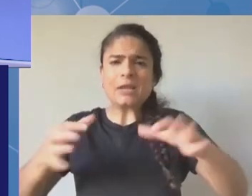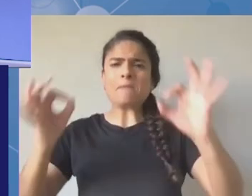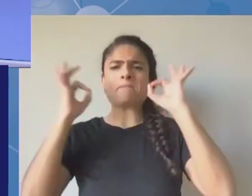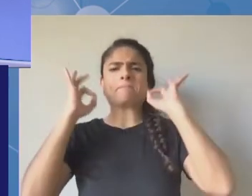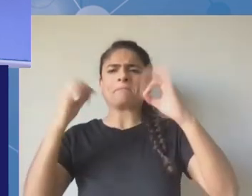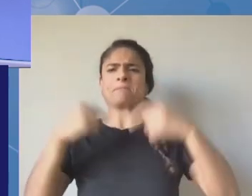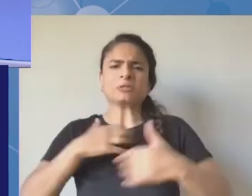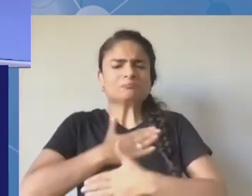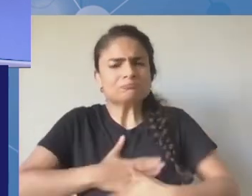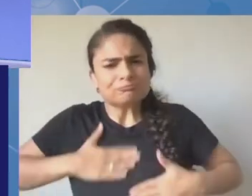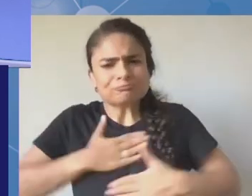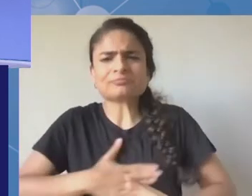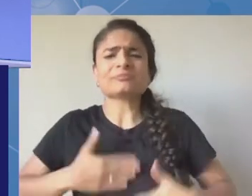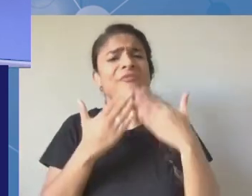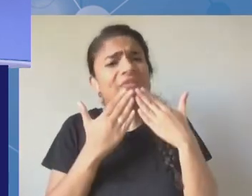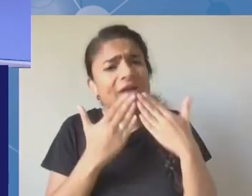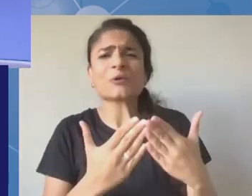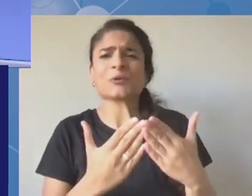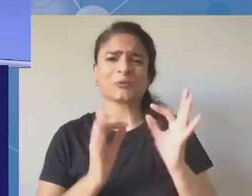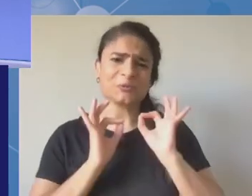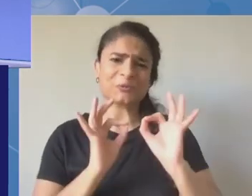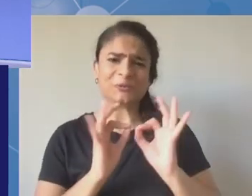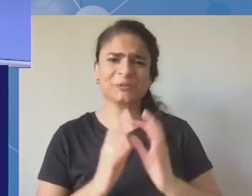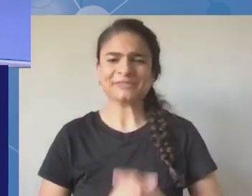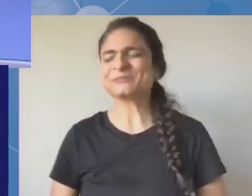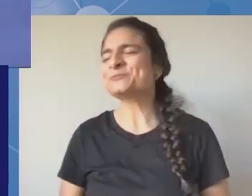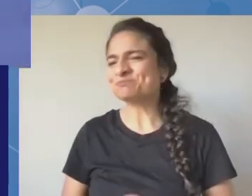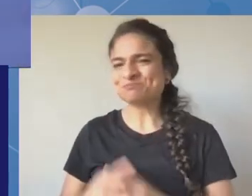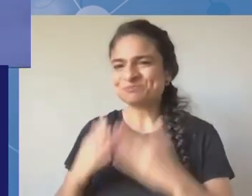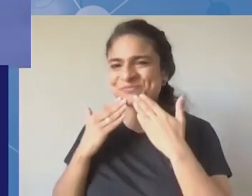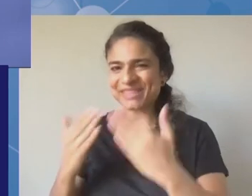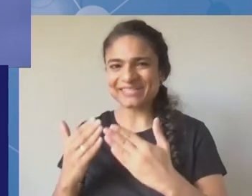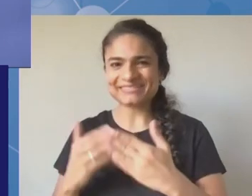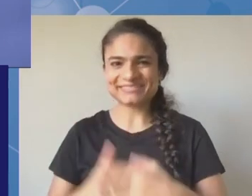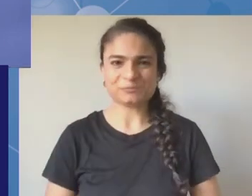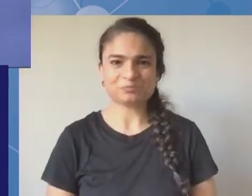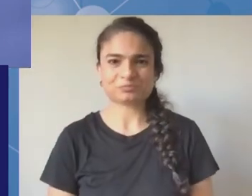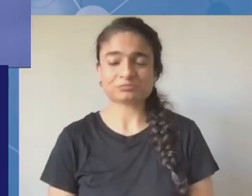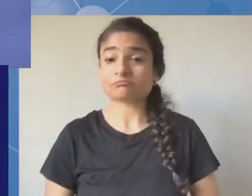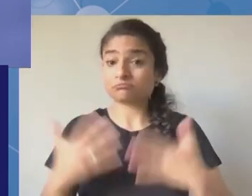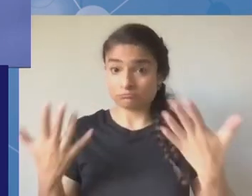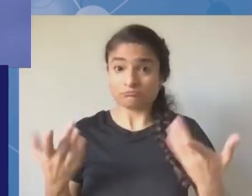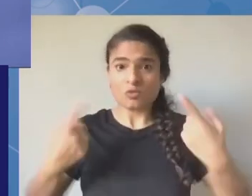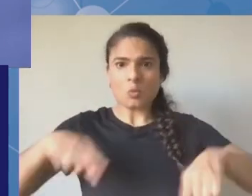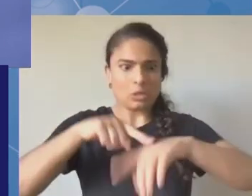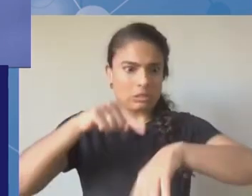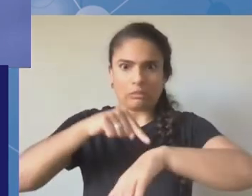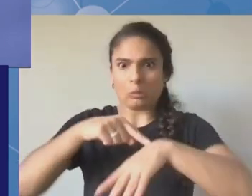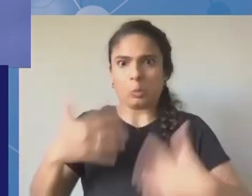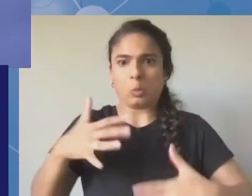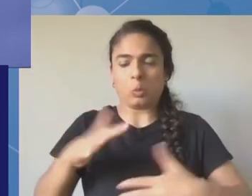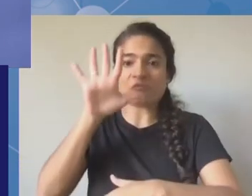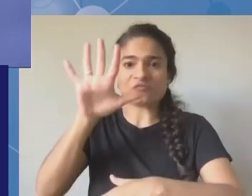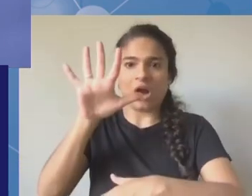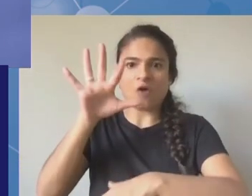okay with that and since we are five minutes over time uh we will close this session and i'll just like to